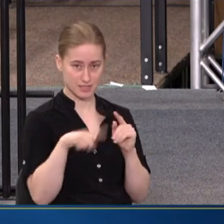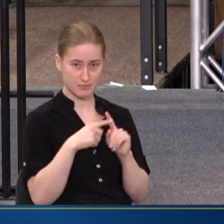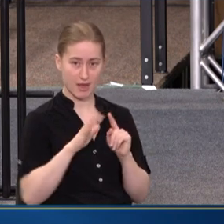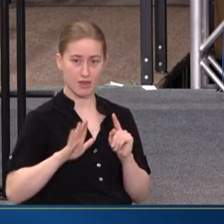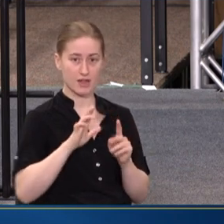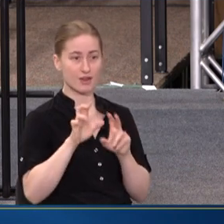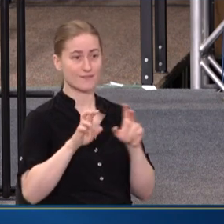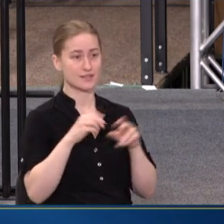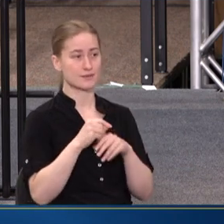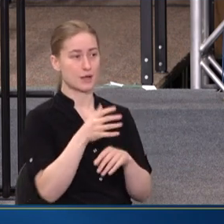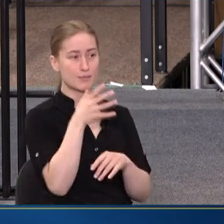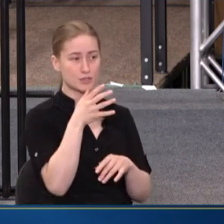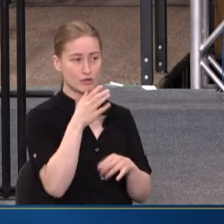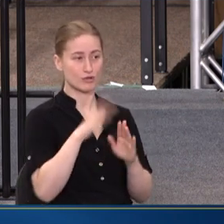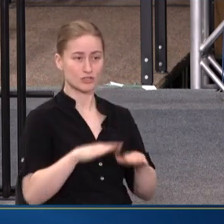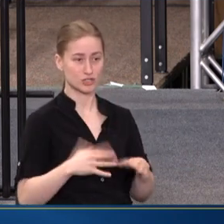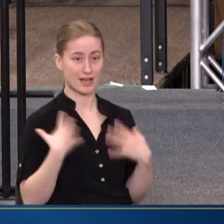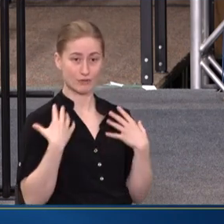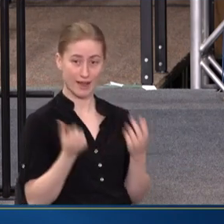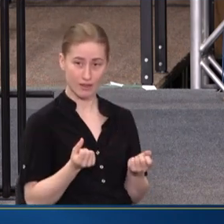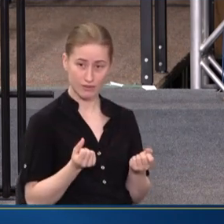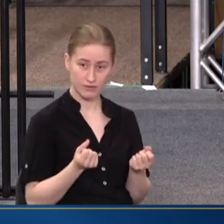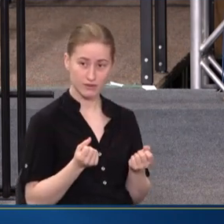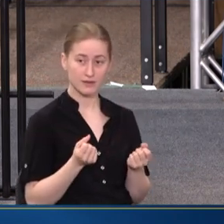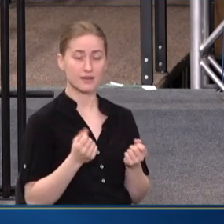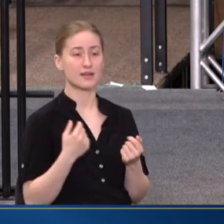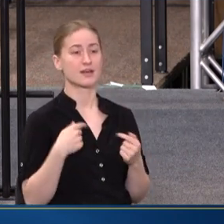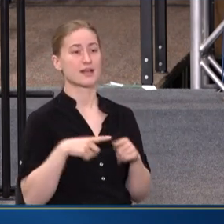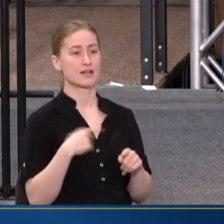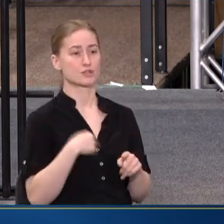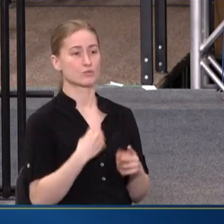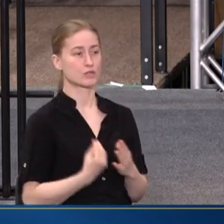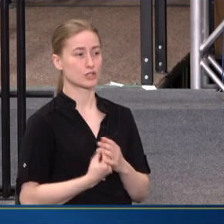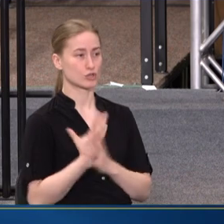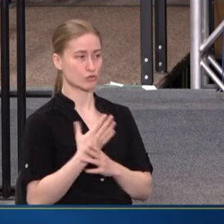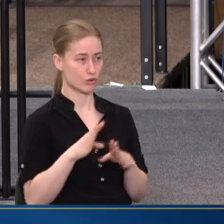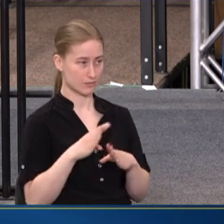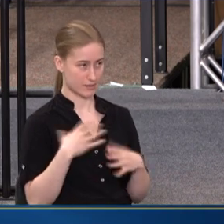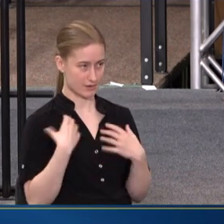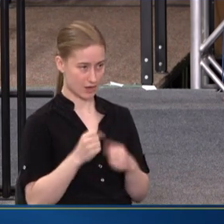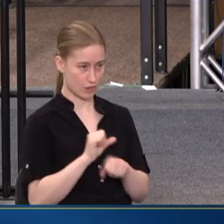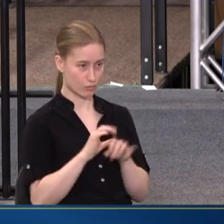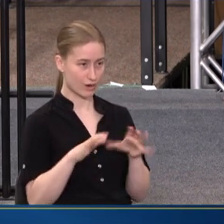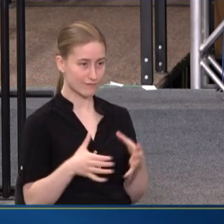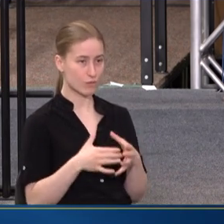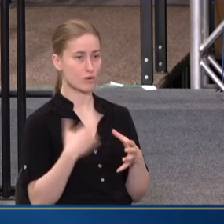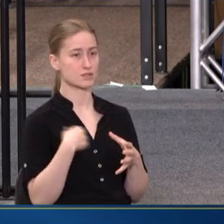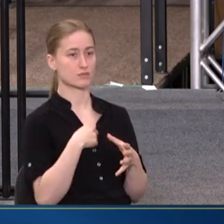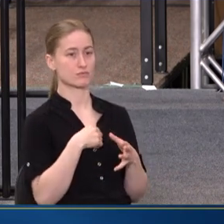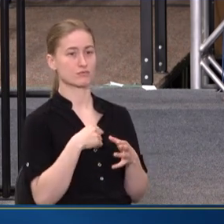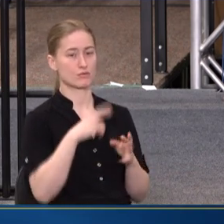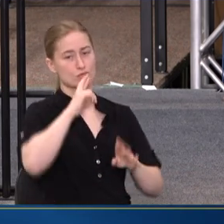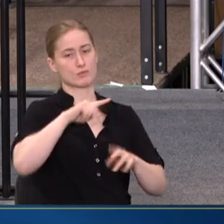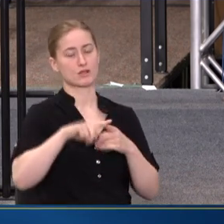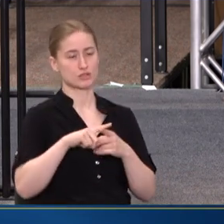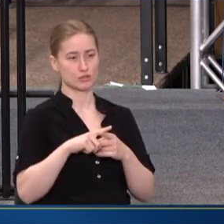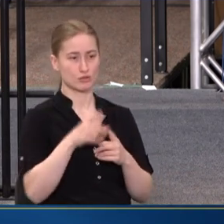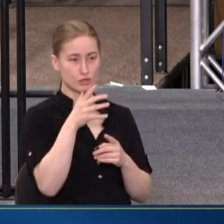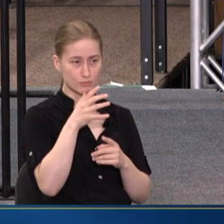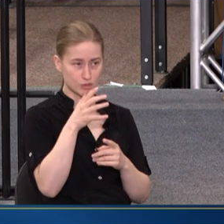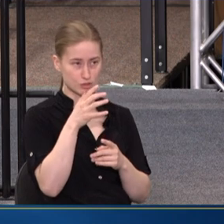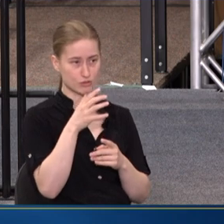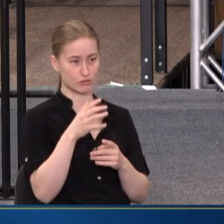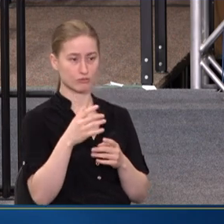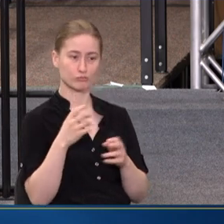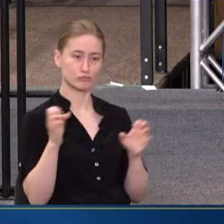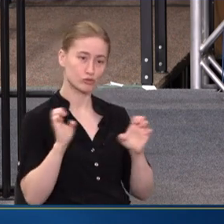INVESTMENTS IN MATERNAL AND CHILD HEALTH. AND AS WE GROW THE BEHAVIORAL HEALTH WORKFORCE AND RESPOND TO THE MATERNAL MORTALITY CRISIS,